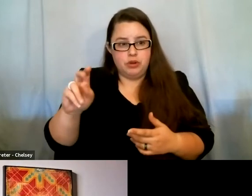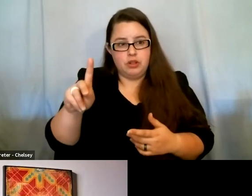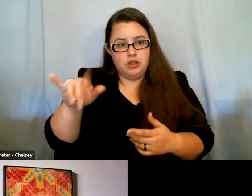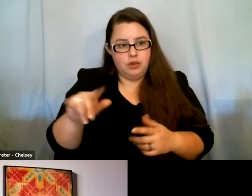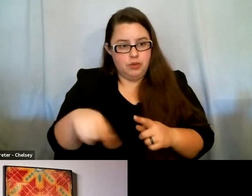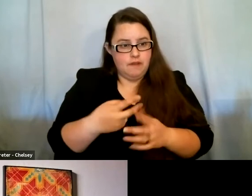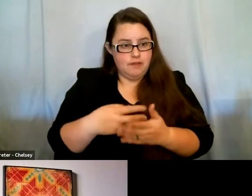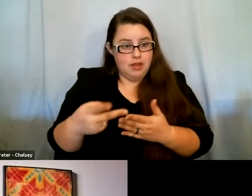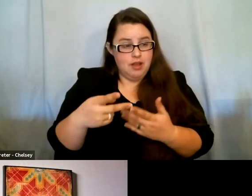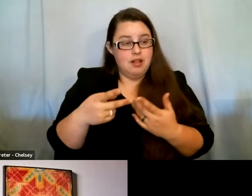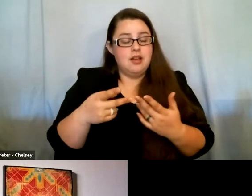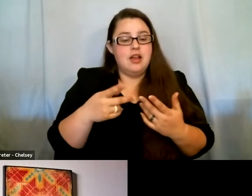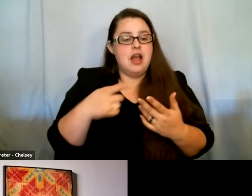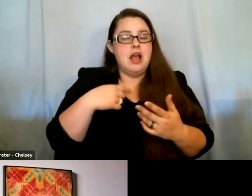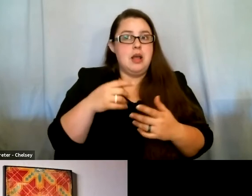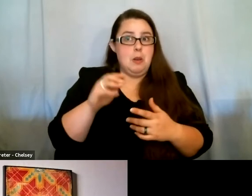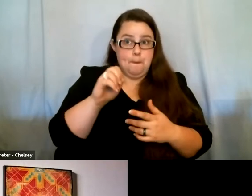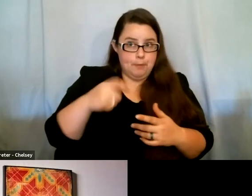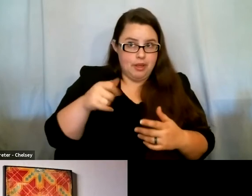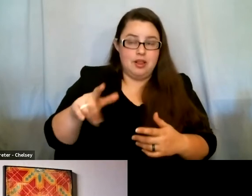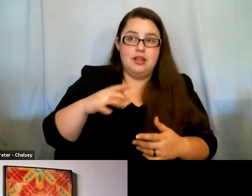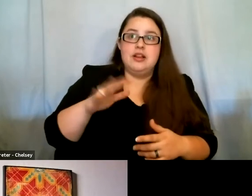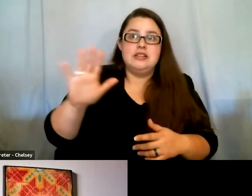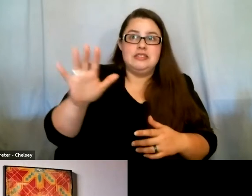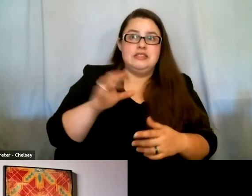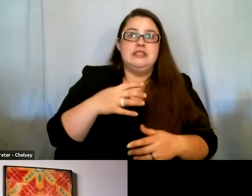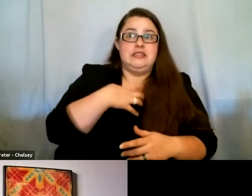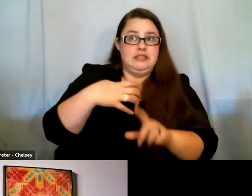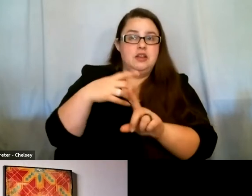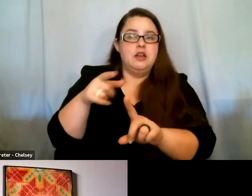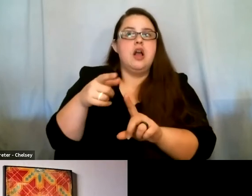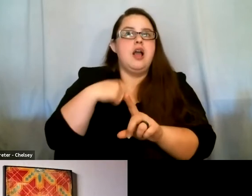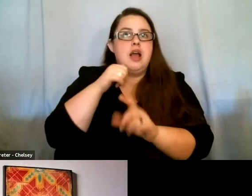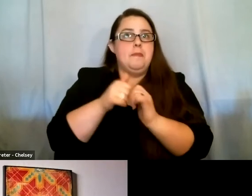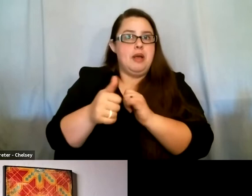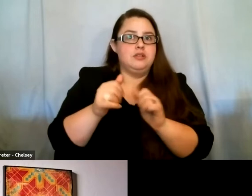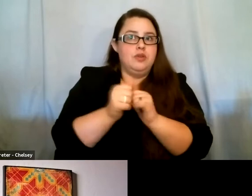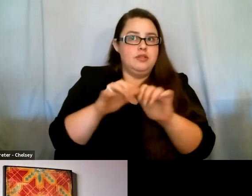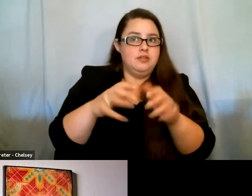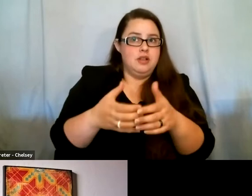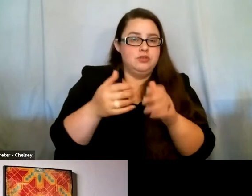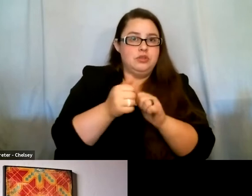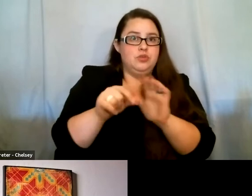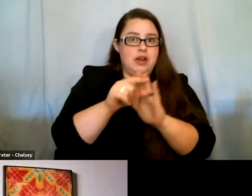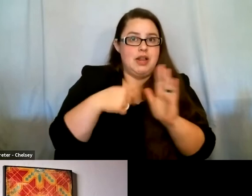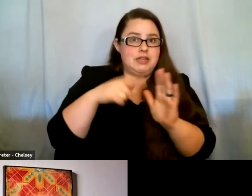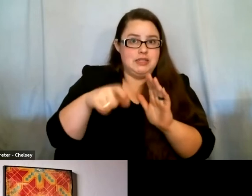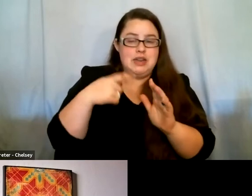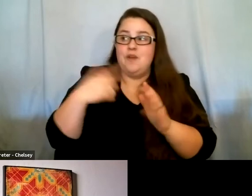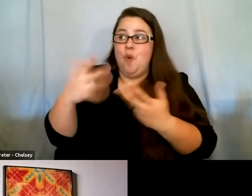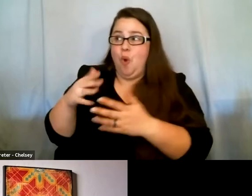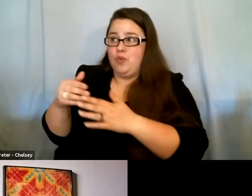the class, I submitted an appeal, Tom, look, I didn't pass the class with, you know, with the grade that I needed to transfer. I was already admitted.